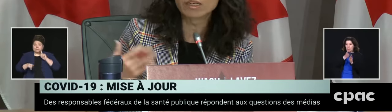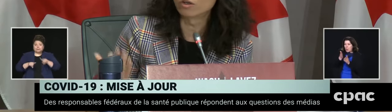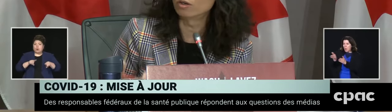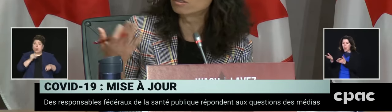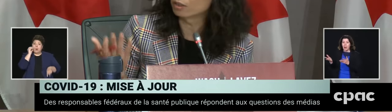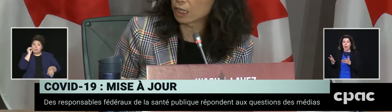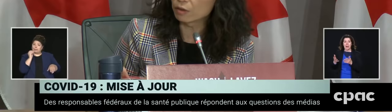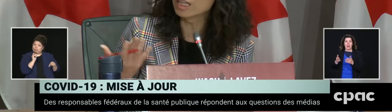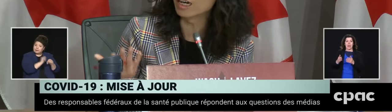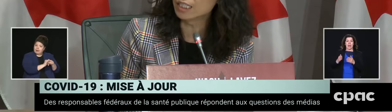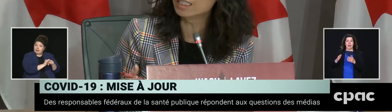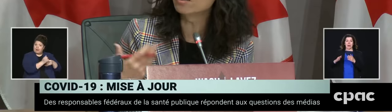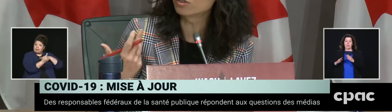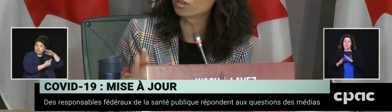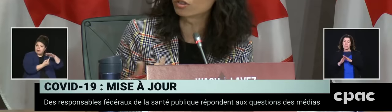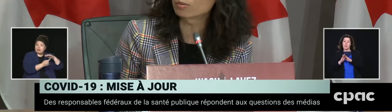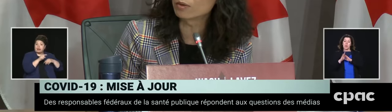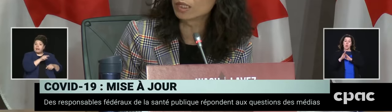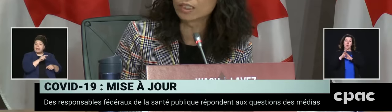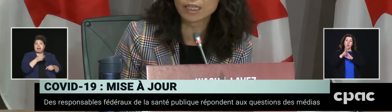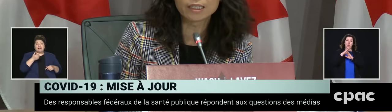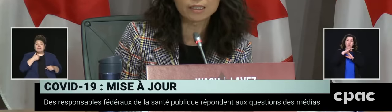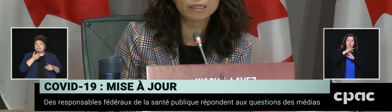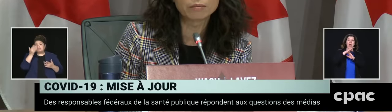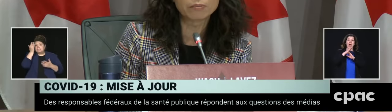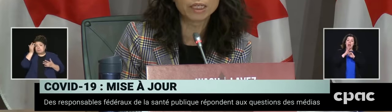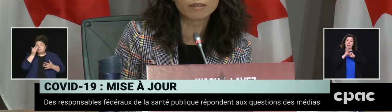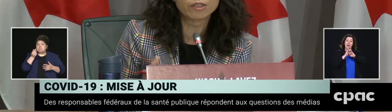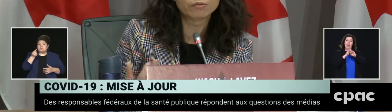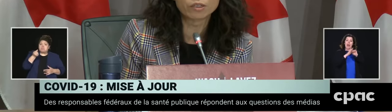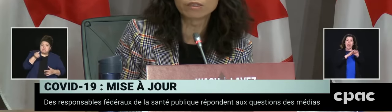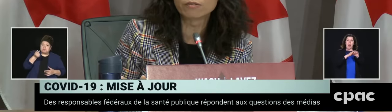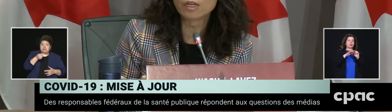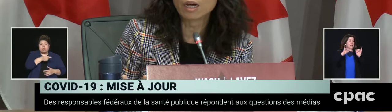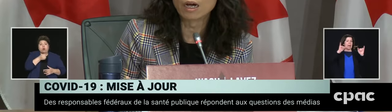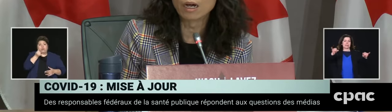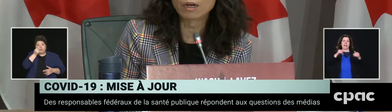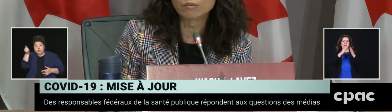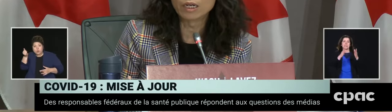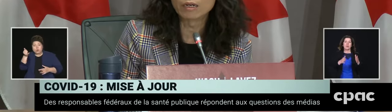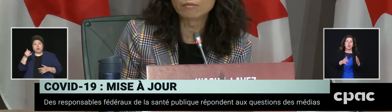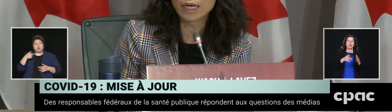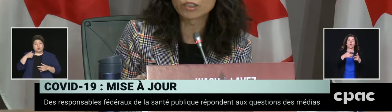you may call your health line and talk about when you get tested, but many of them would have